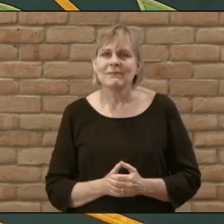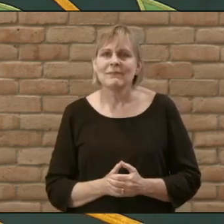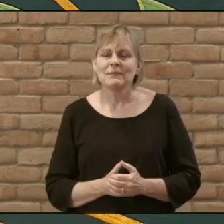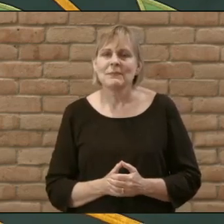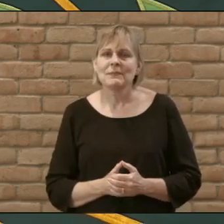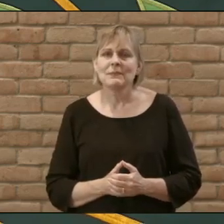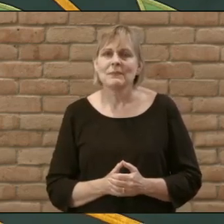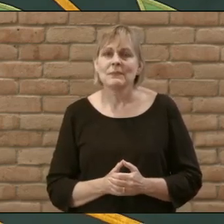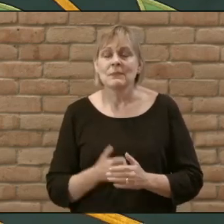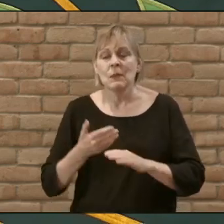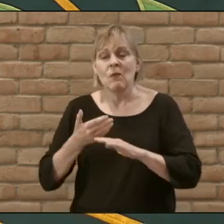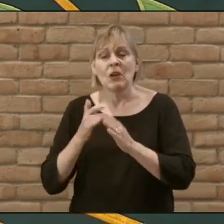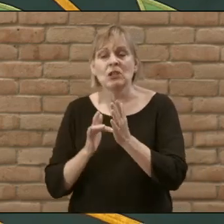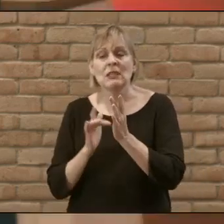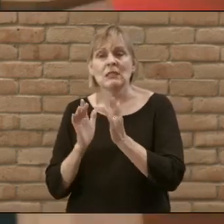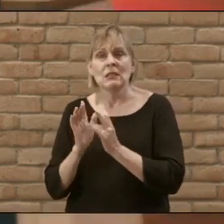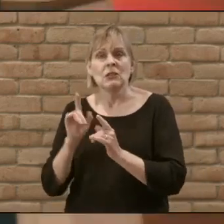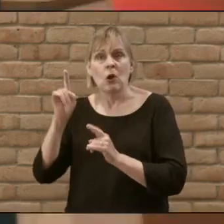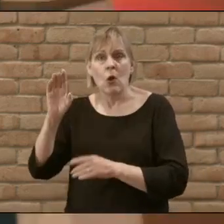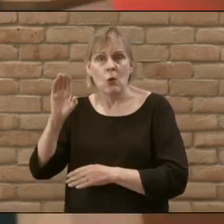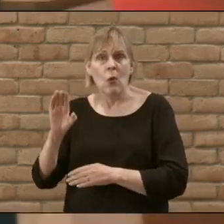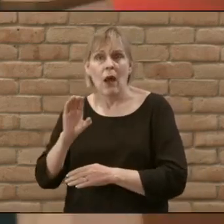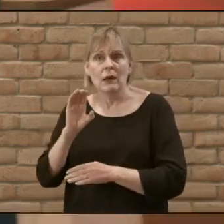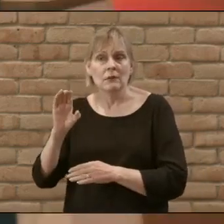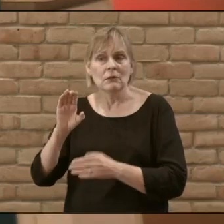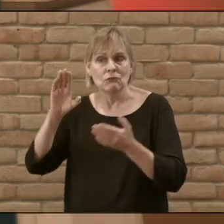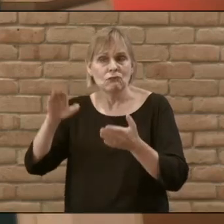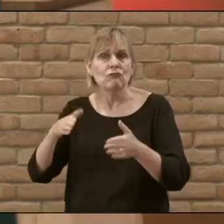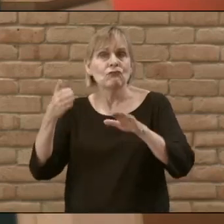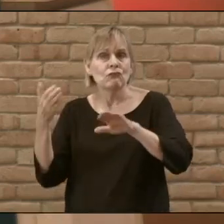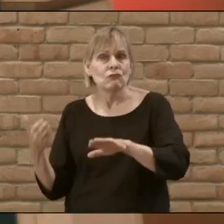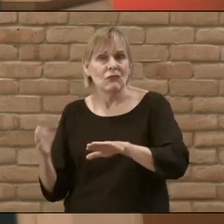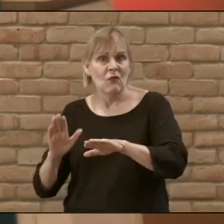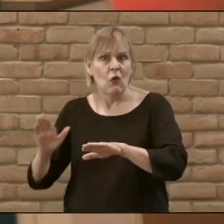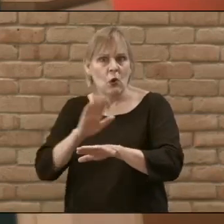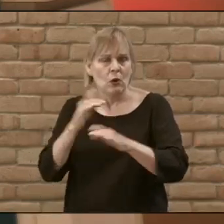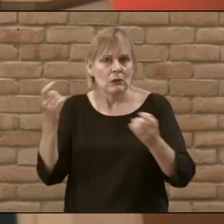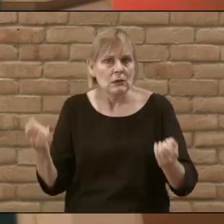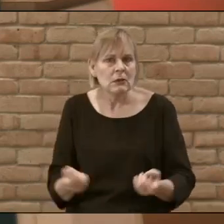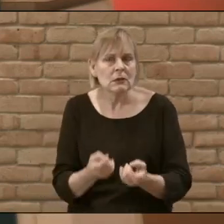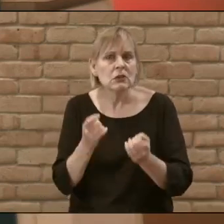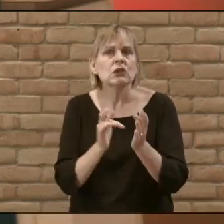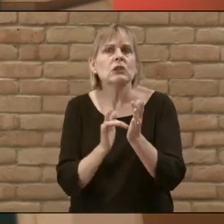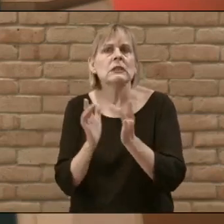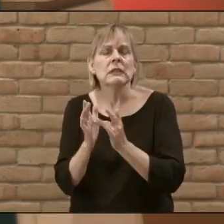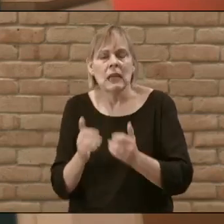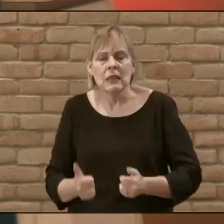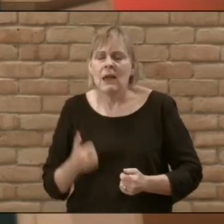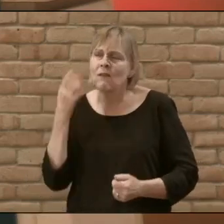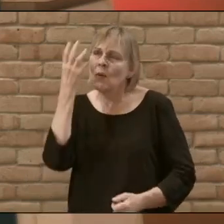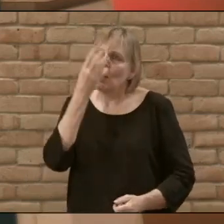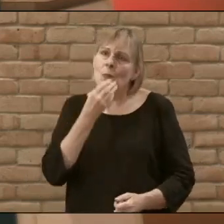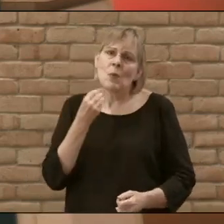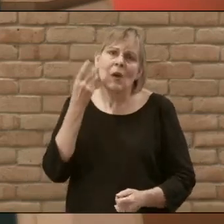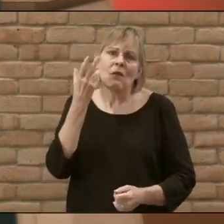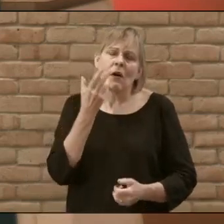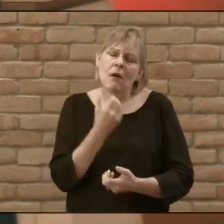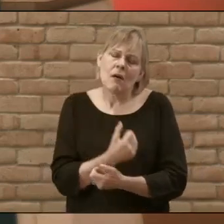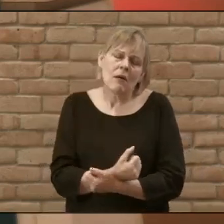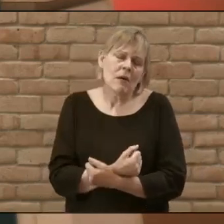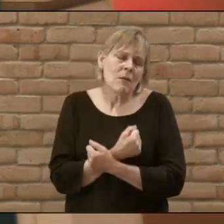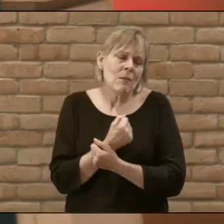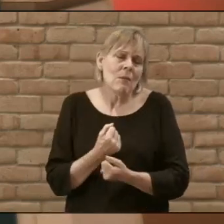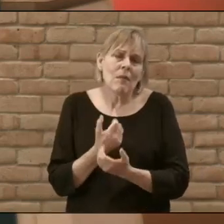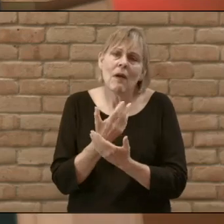and before he went to the cross to pay the price for your sins Jesus lived a beautiful compassionate